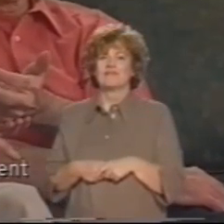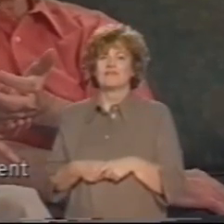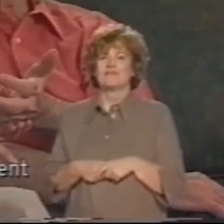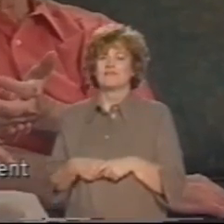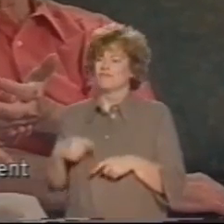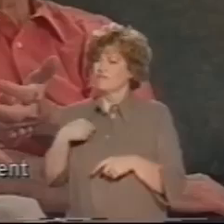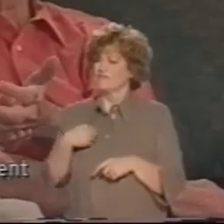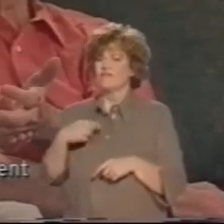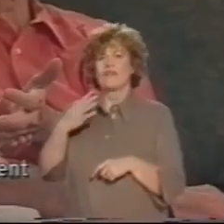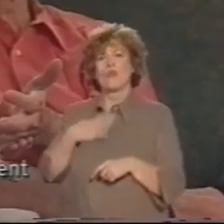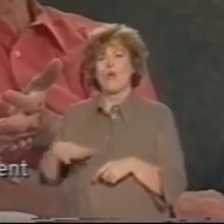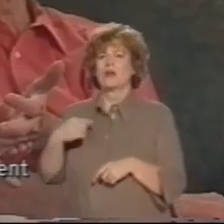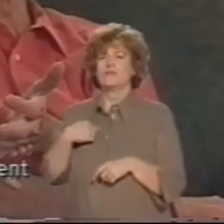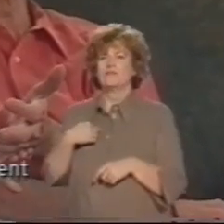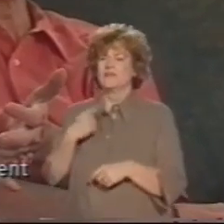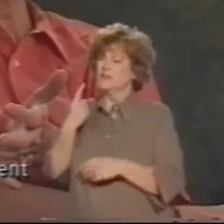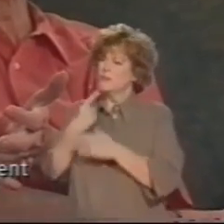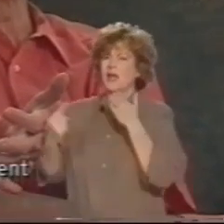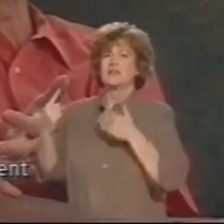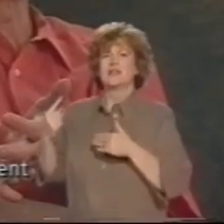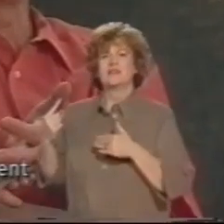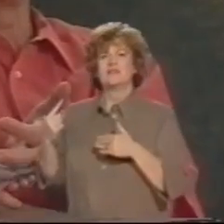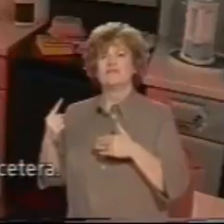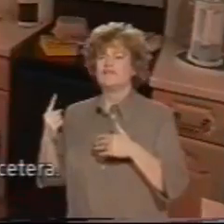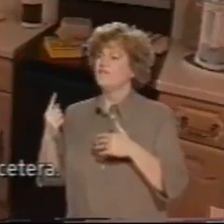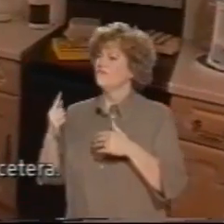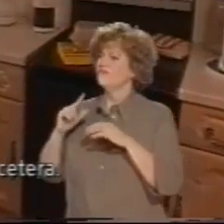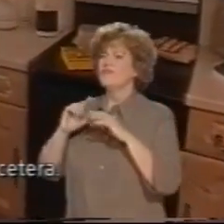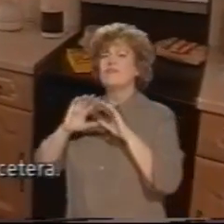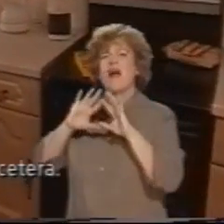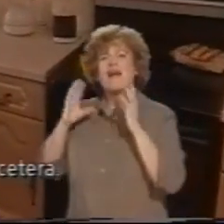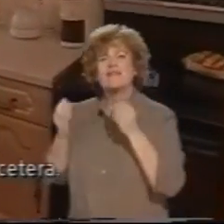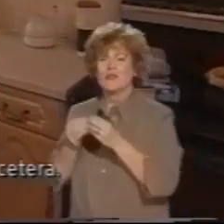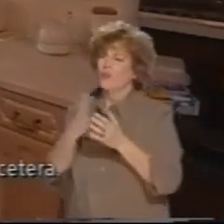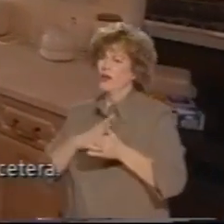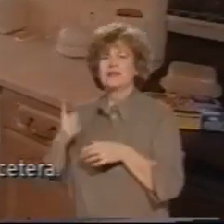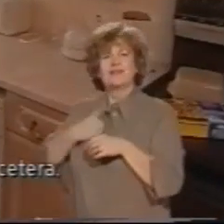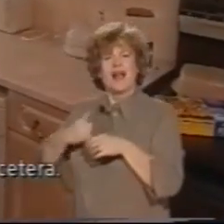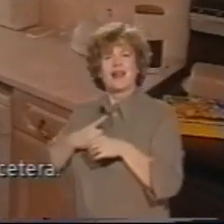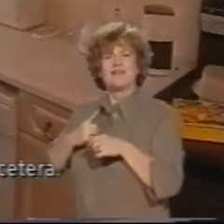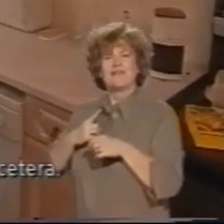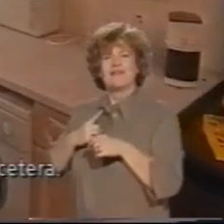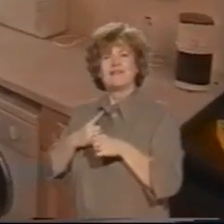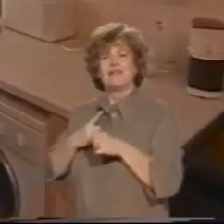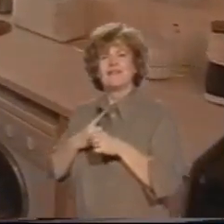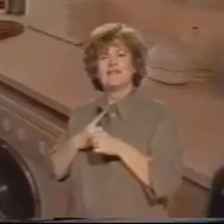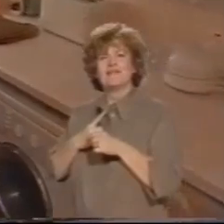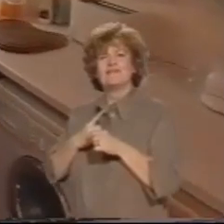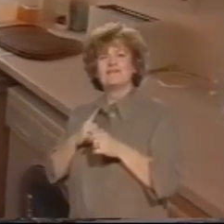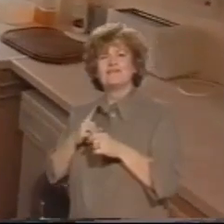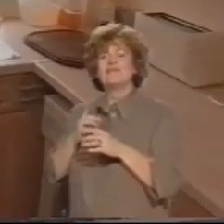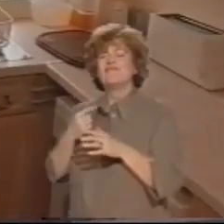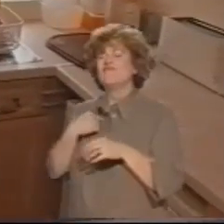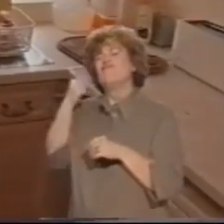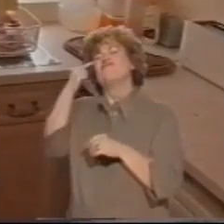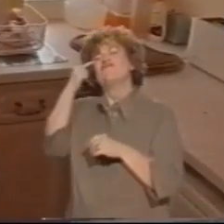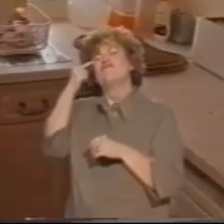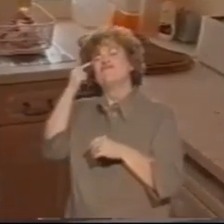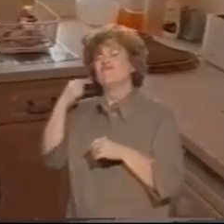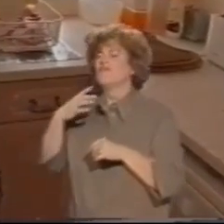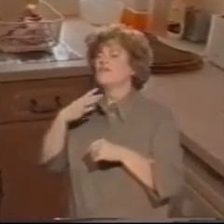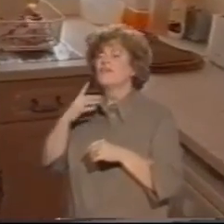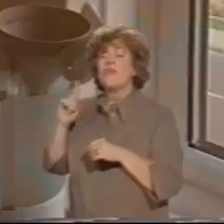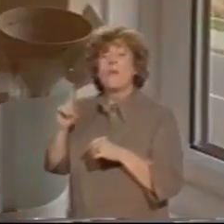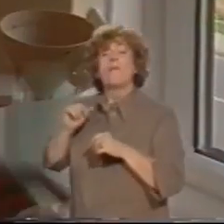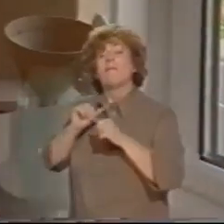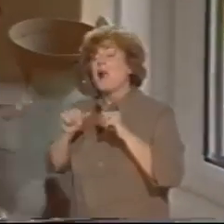I wanted to be independent and do my own cooking, etc. I just